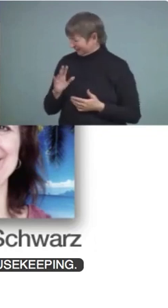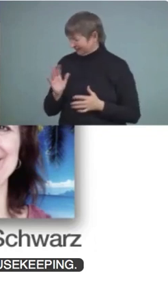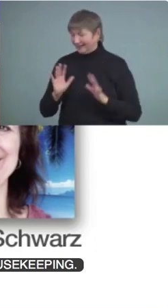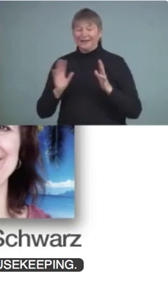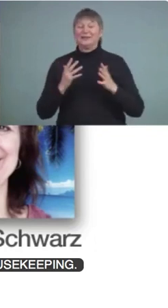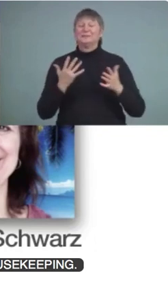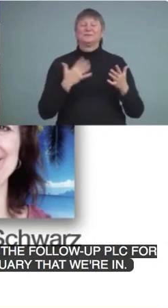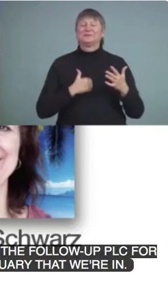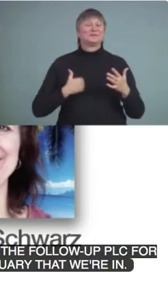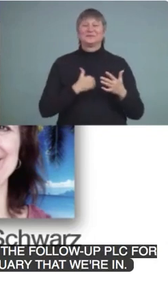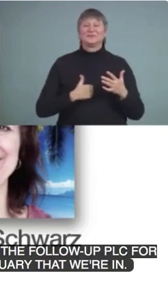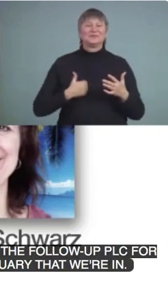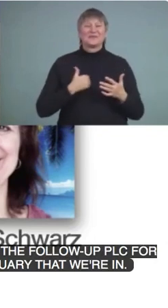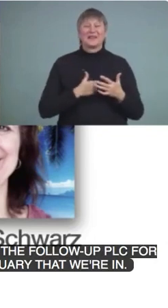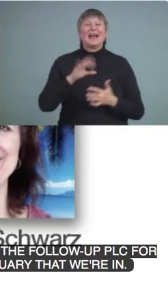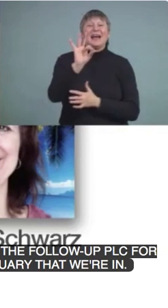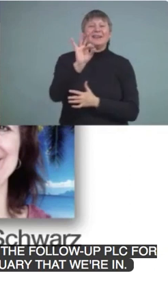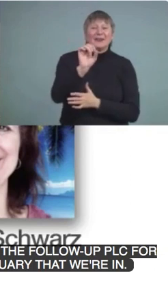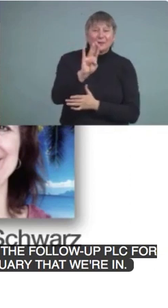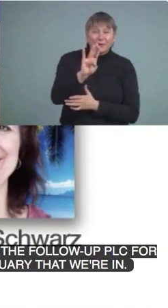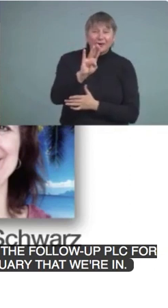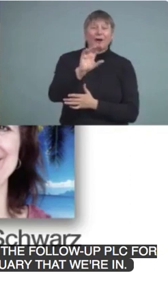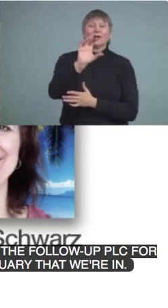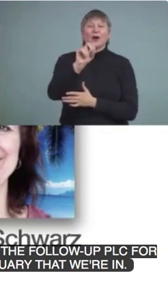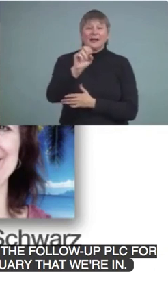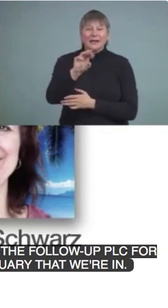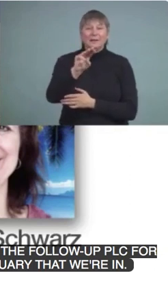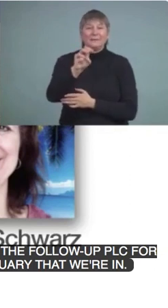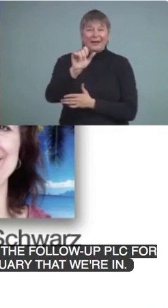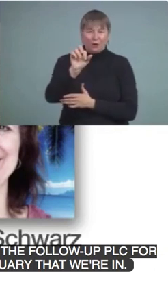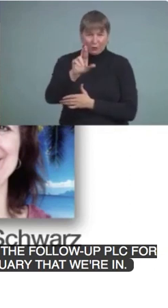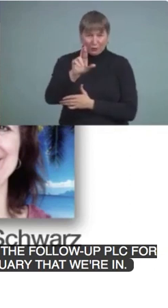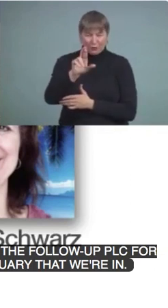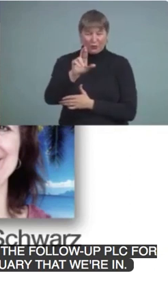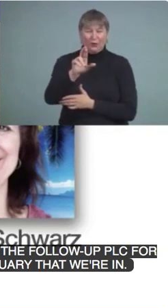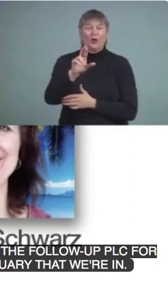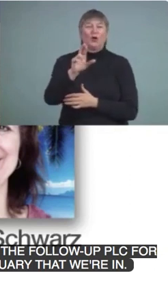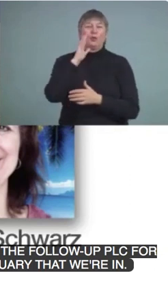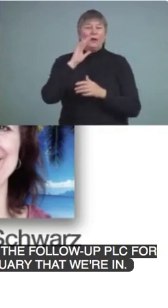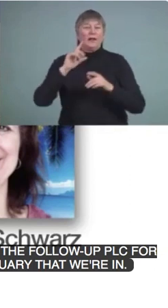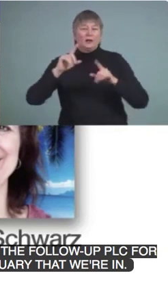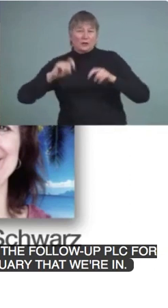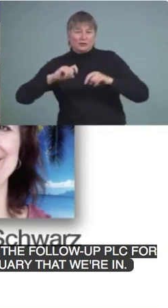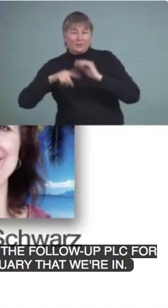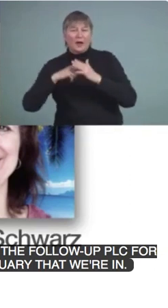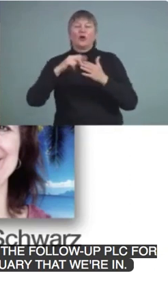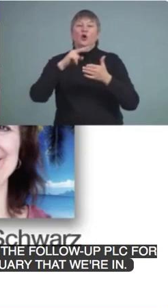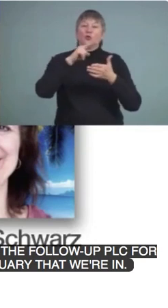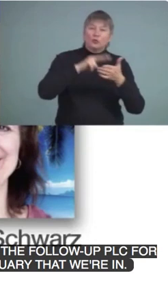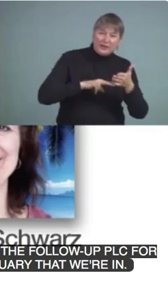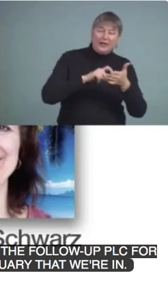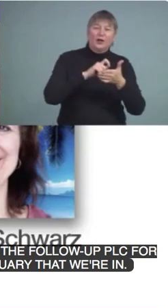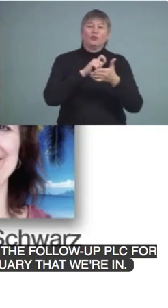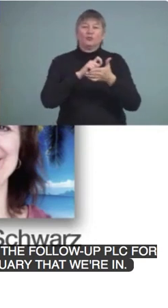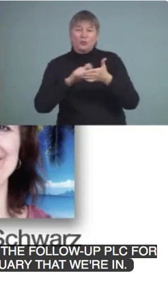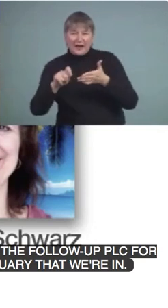So, for the February PLC with Connie Mayer, we for reading and writing and literacy for February